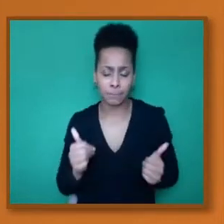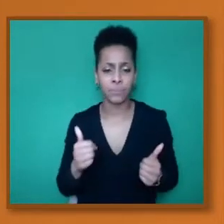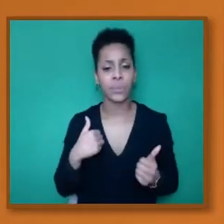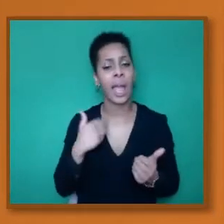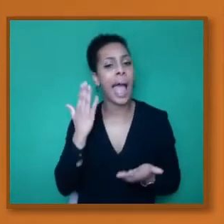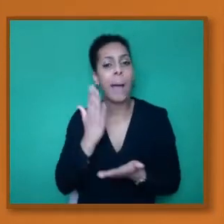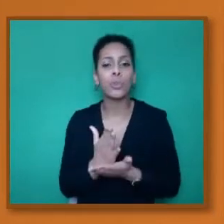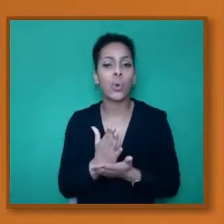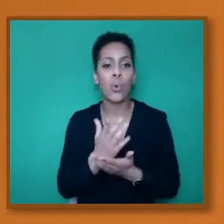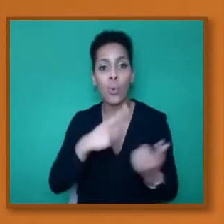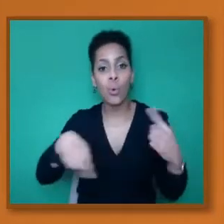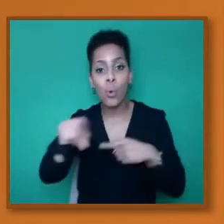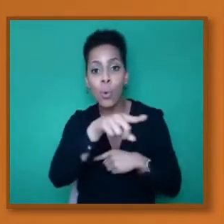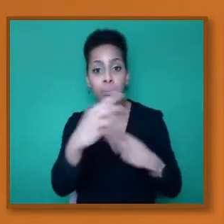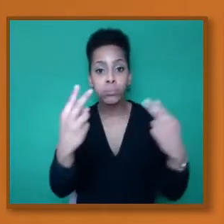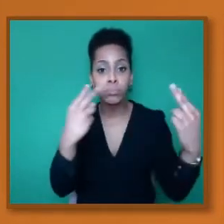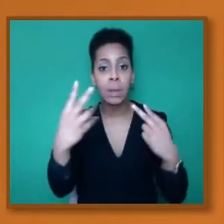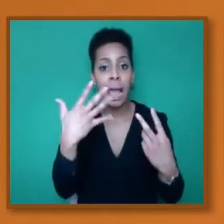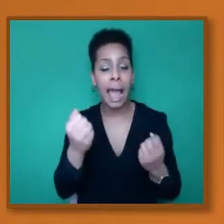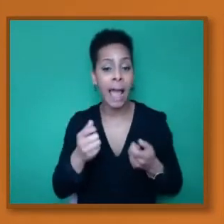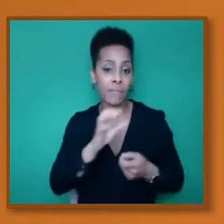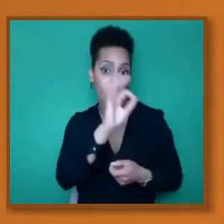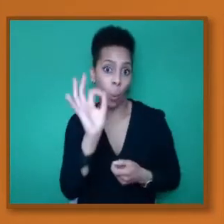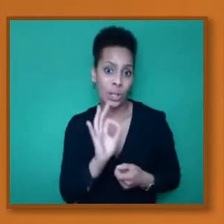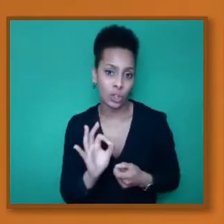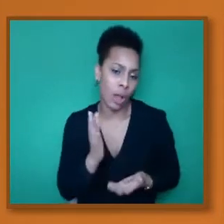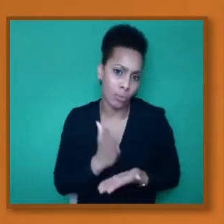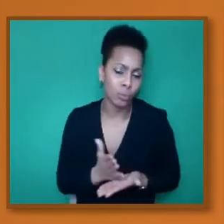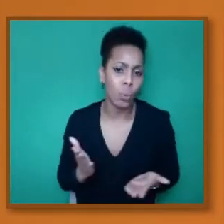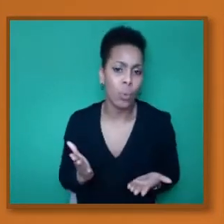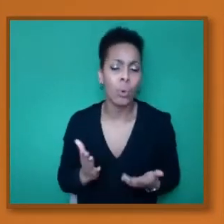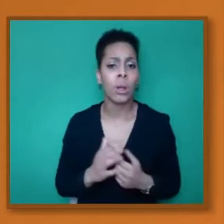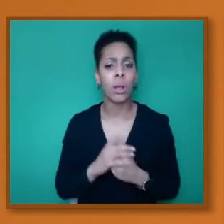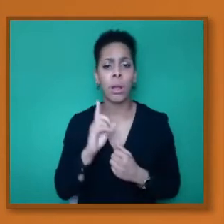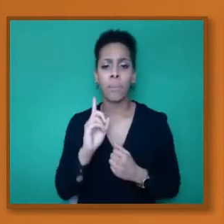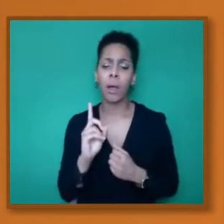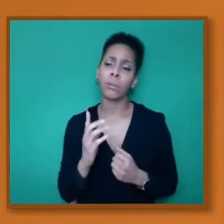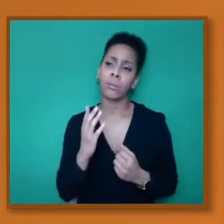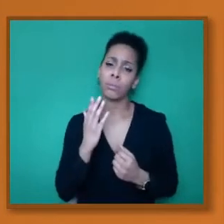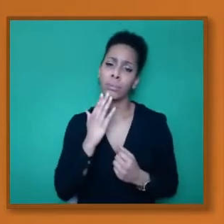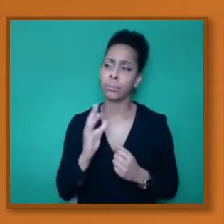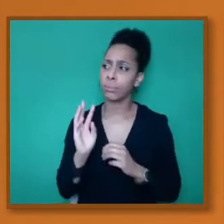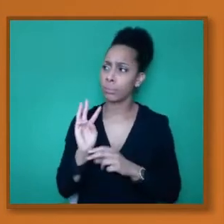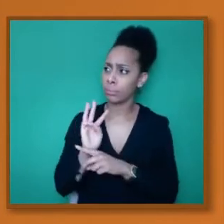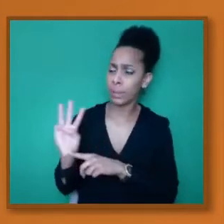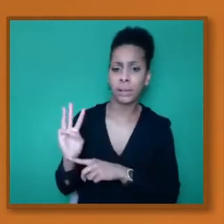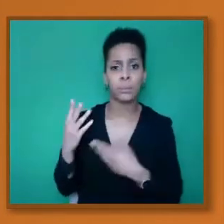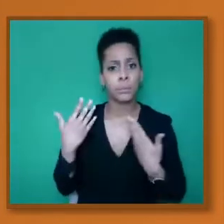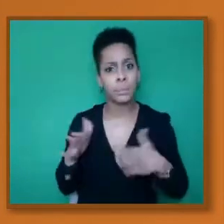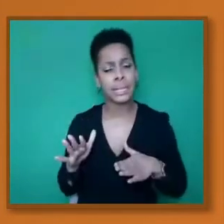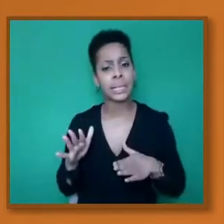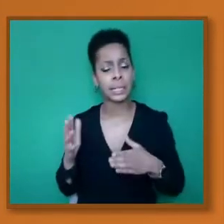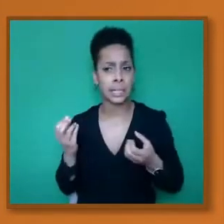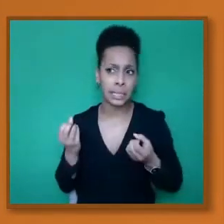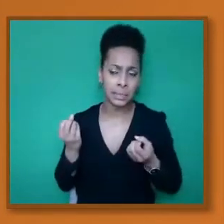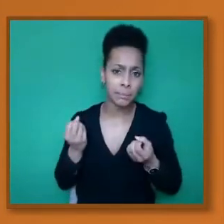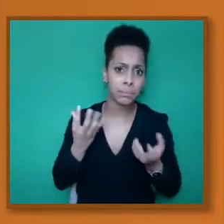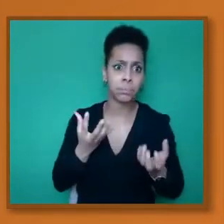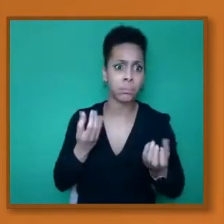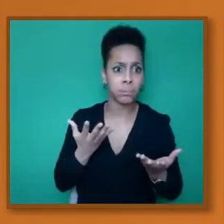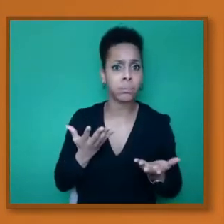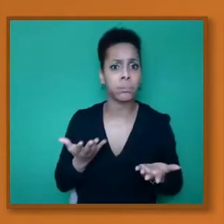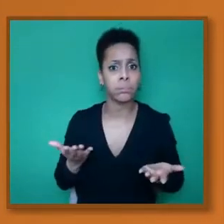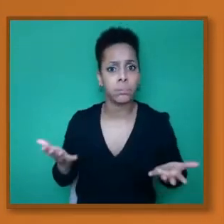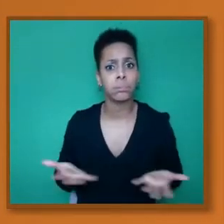you, you have really inspired people to ask